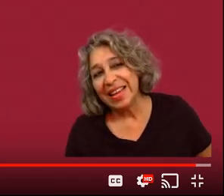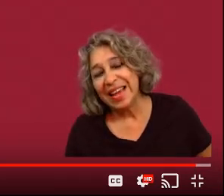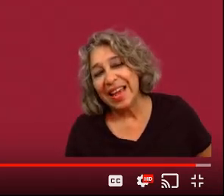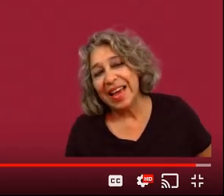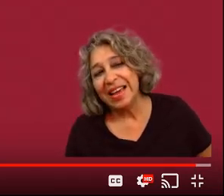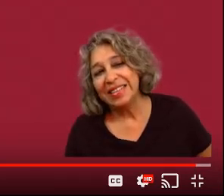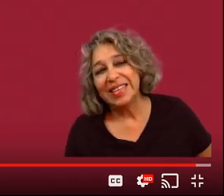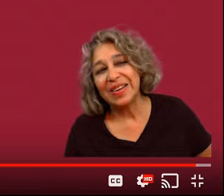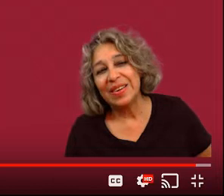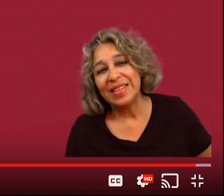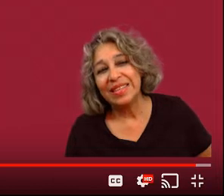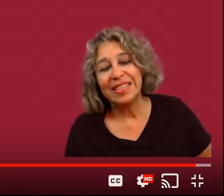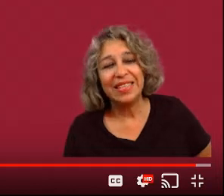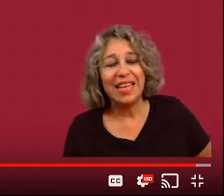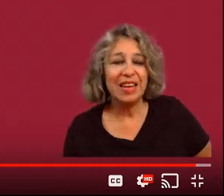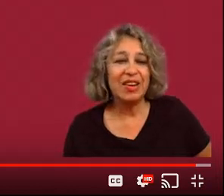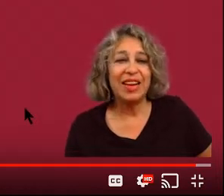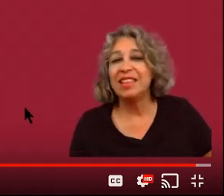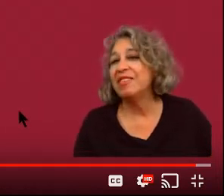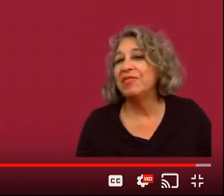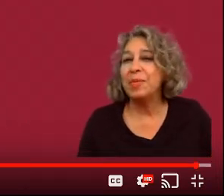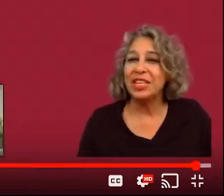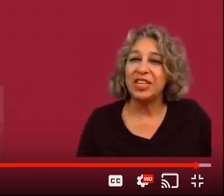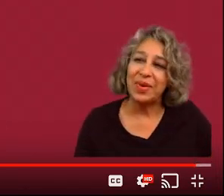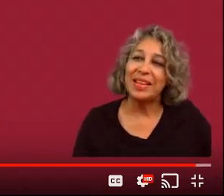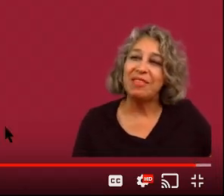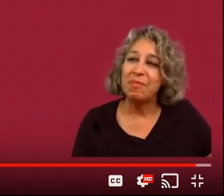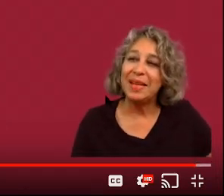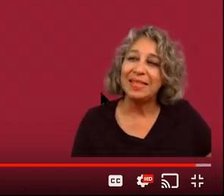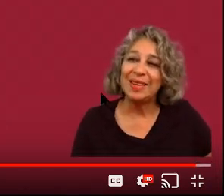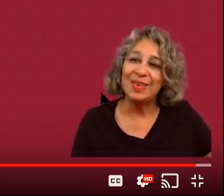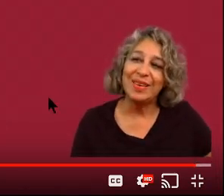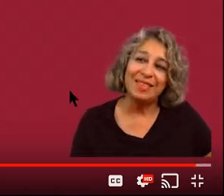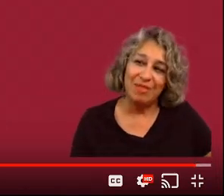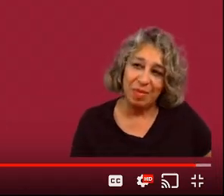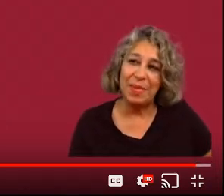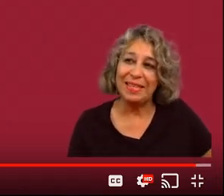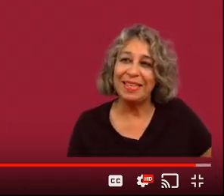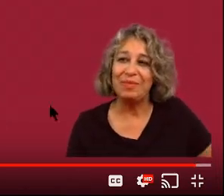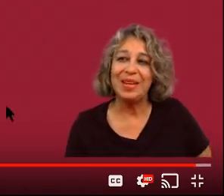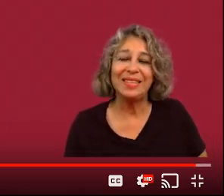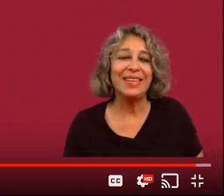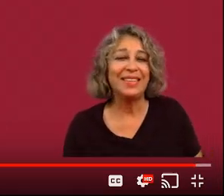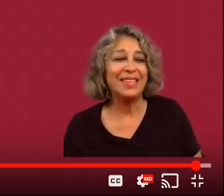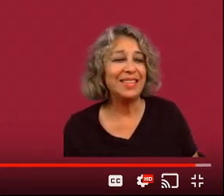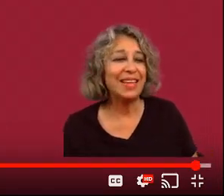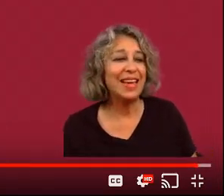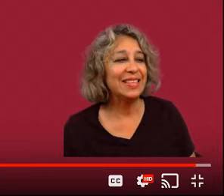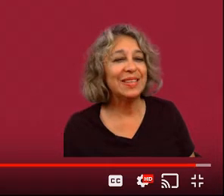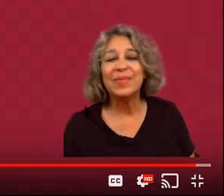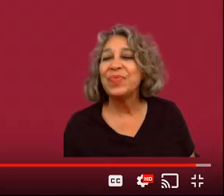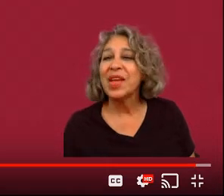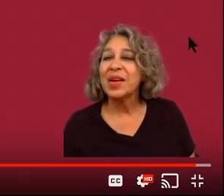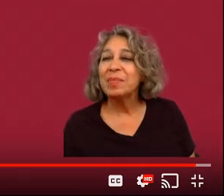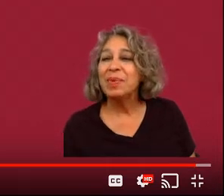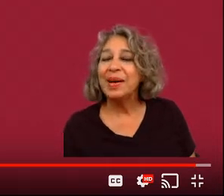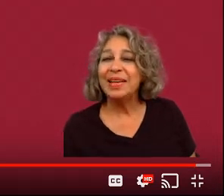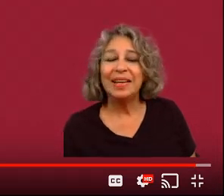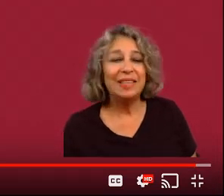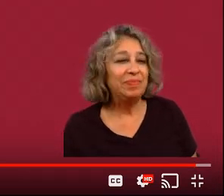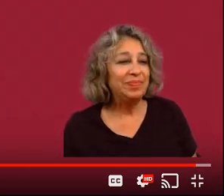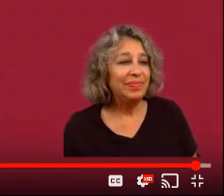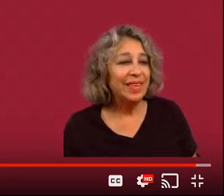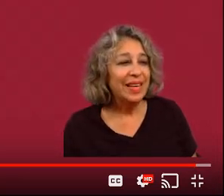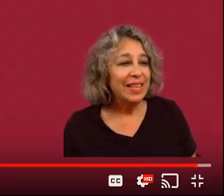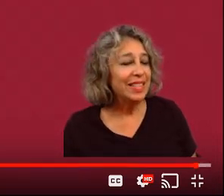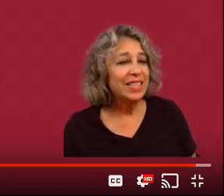and so it says that you're getting the information directly from mexico and for the mexican president in this case um but